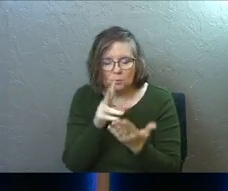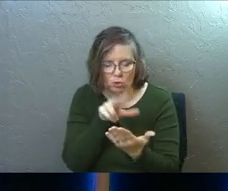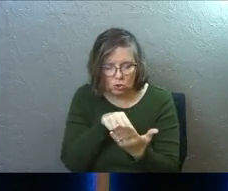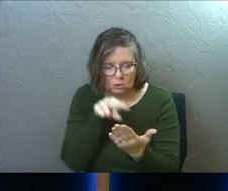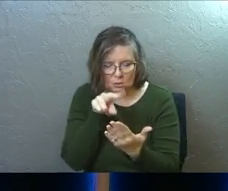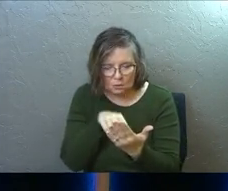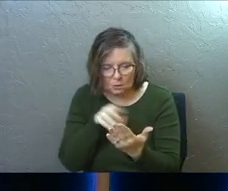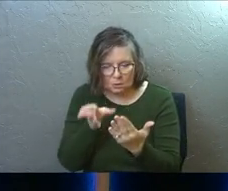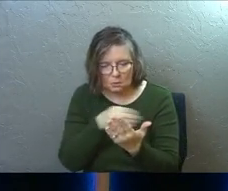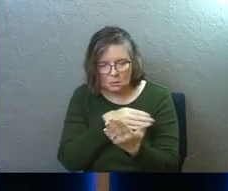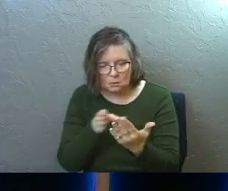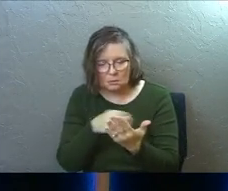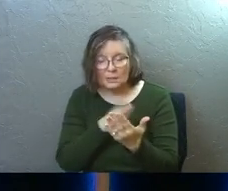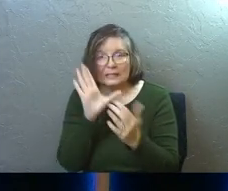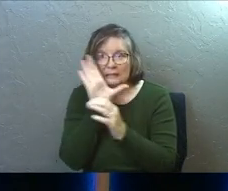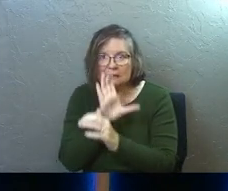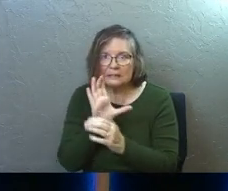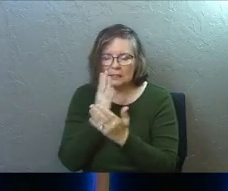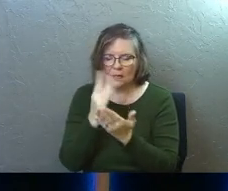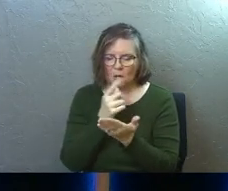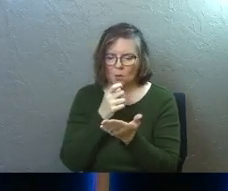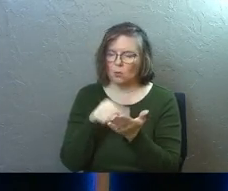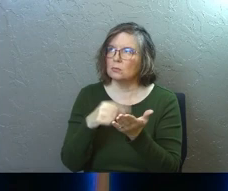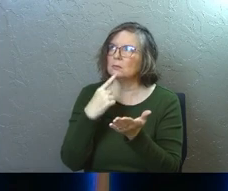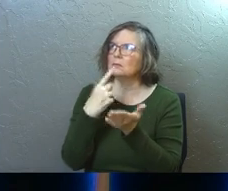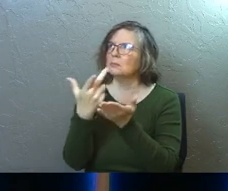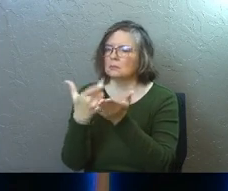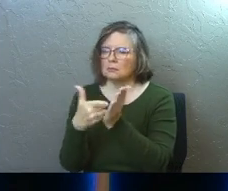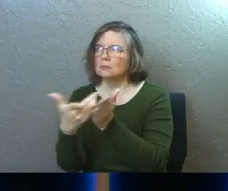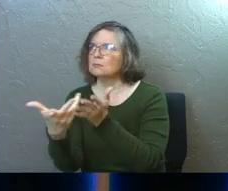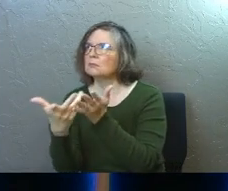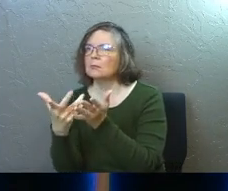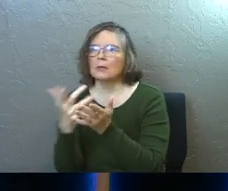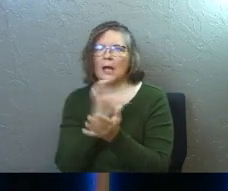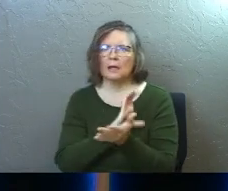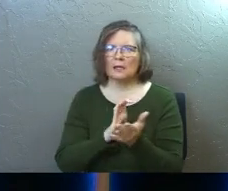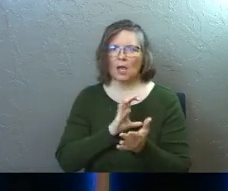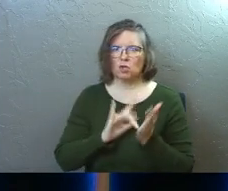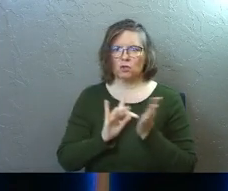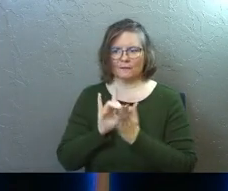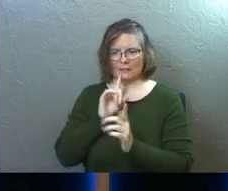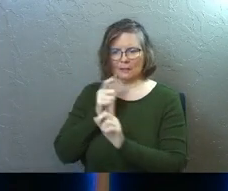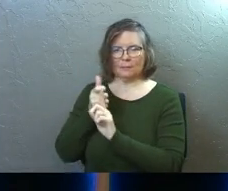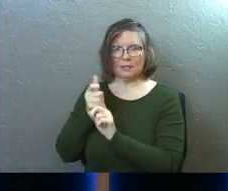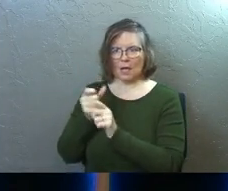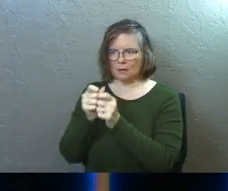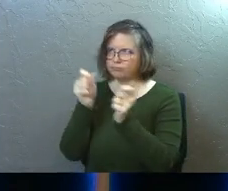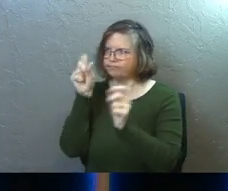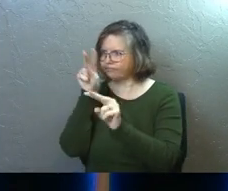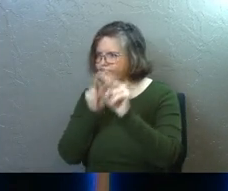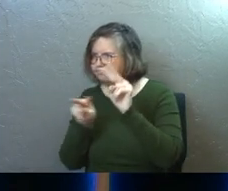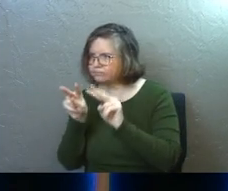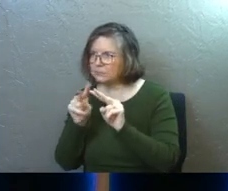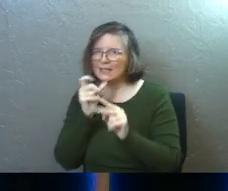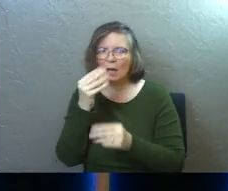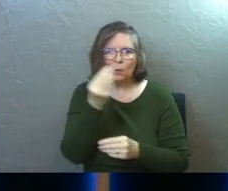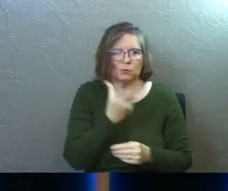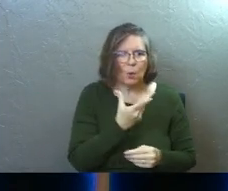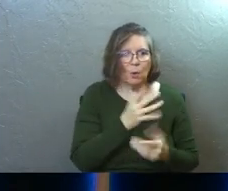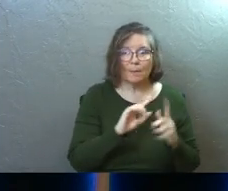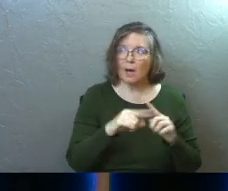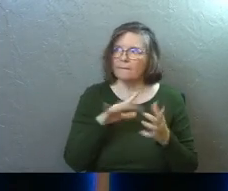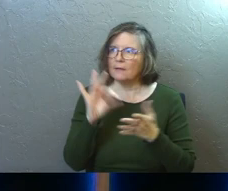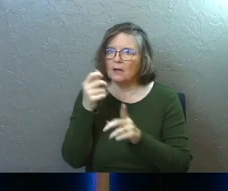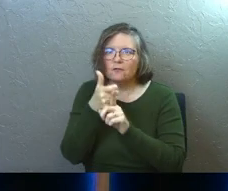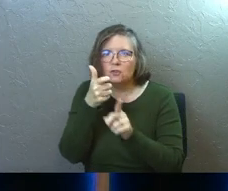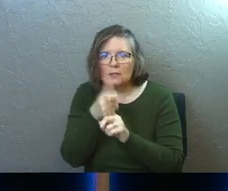scripture. You're going to start to seek God and you're going to peer in and you're going to wonder what the character of Jesus is actually like. Not just what you were told. You're going